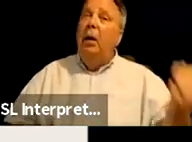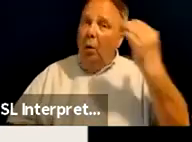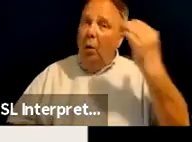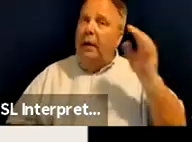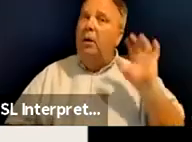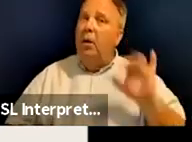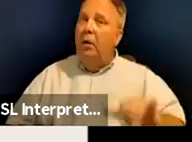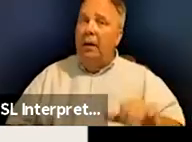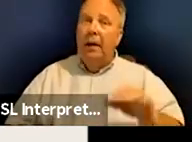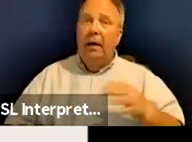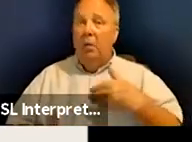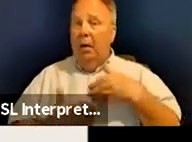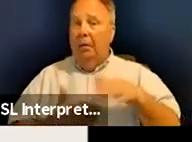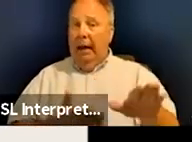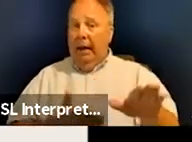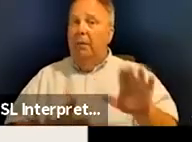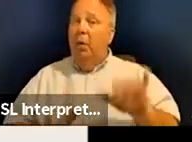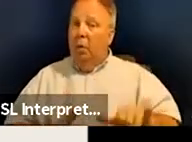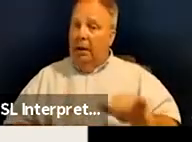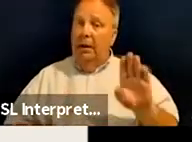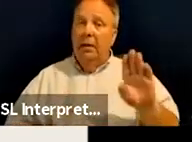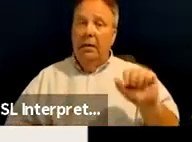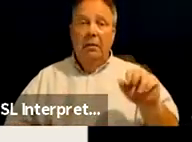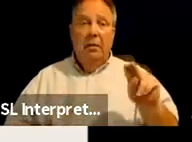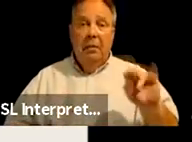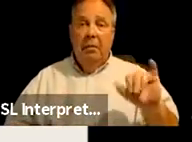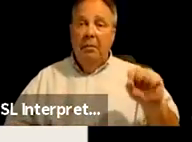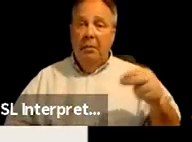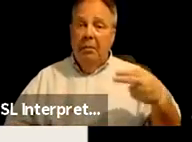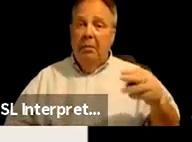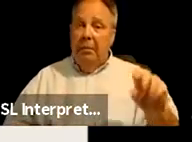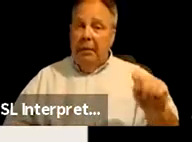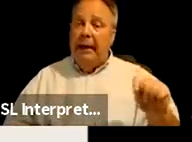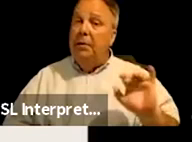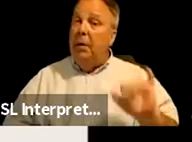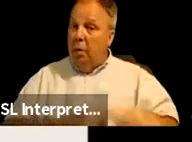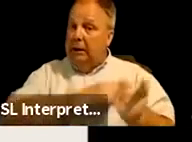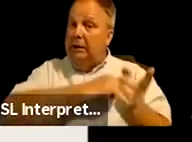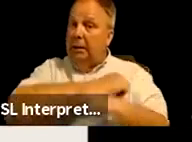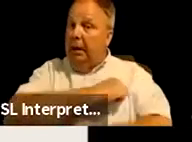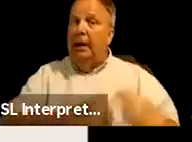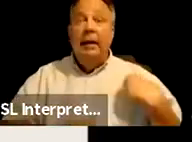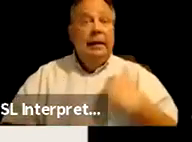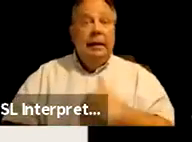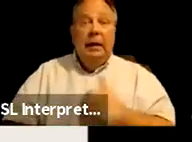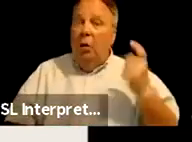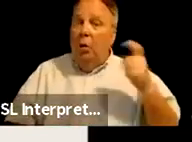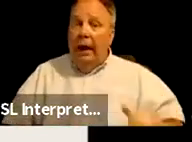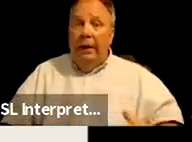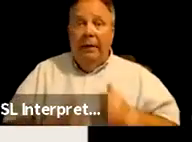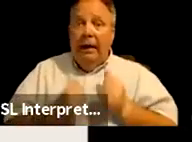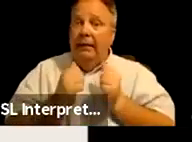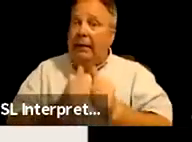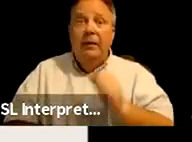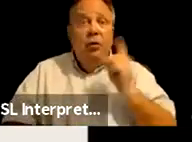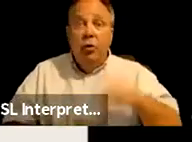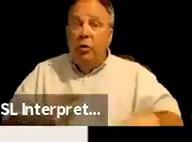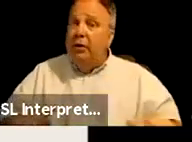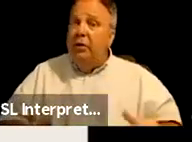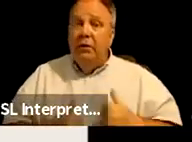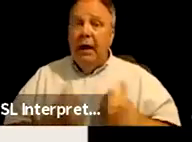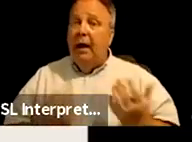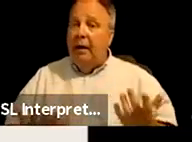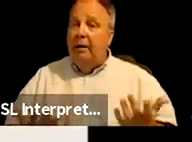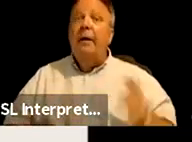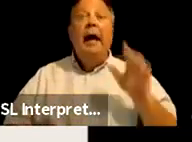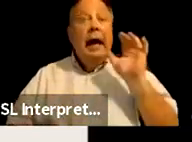when banishment was a form of punishment, it, it was because we had to live together, you wouldn't survive. And that's